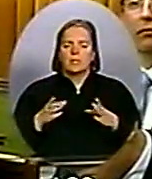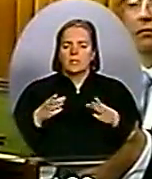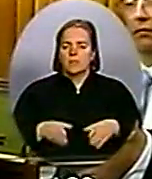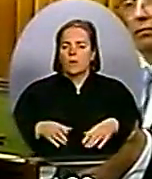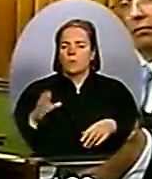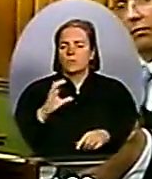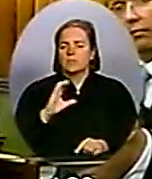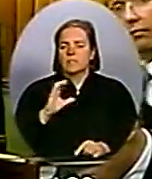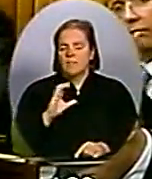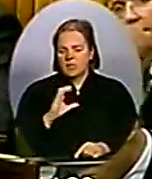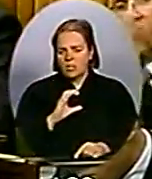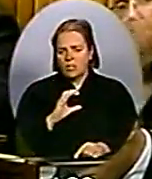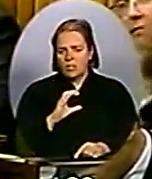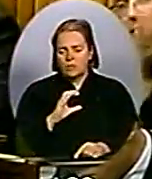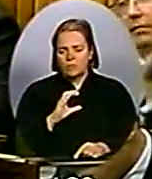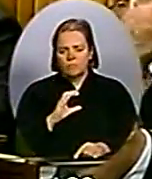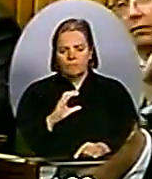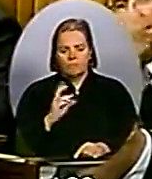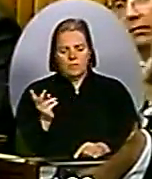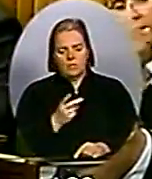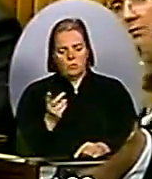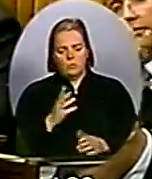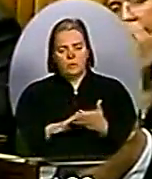The people we represent deserve to see us there.